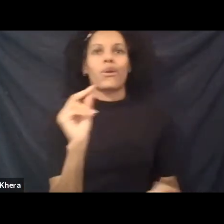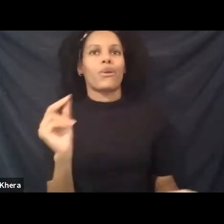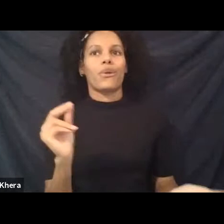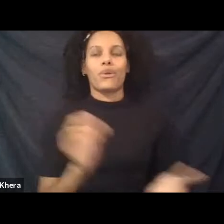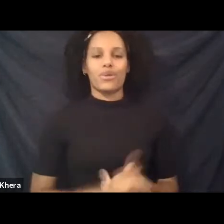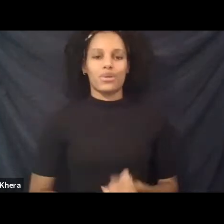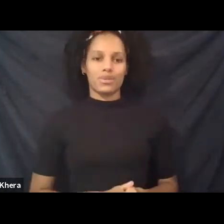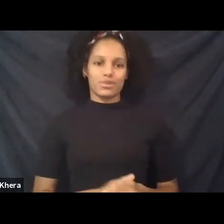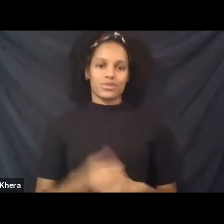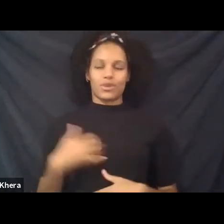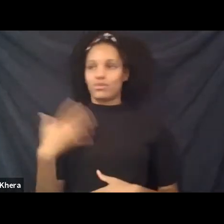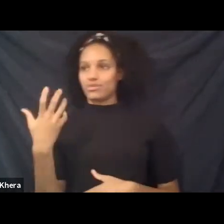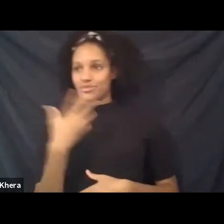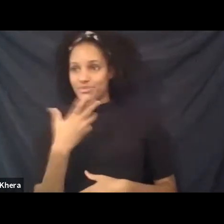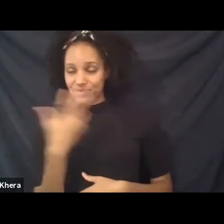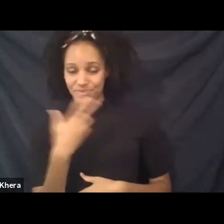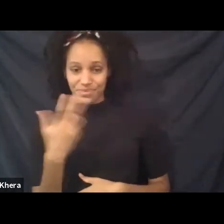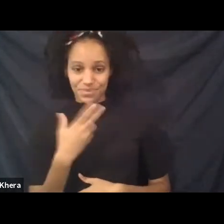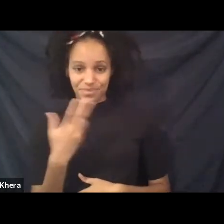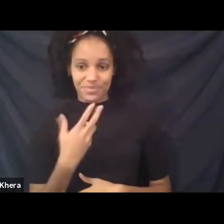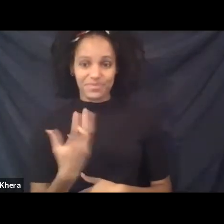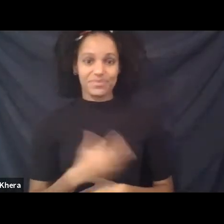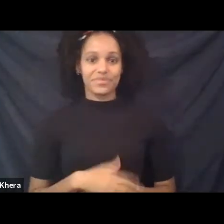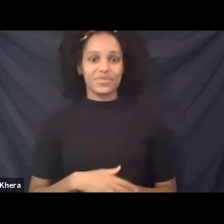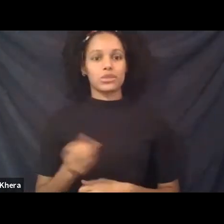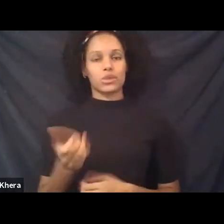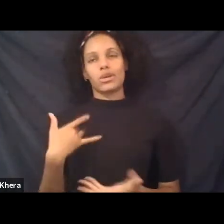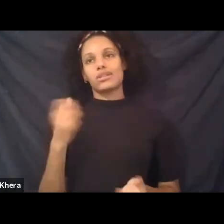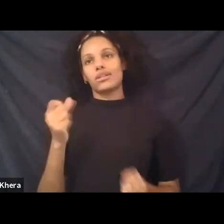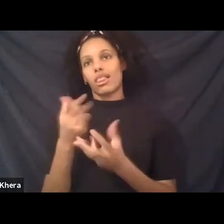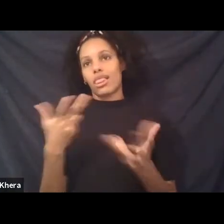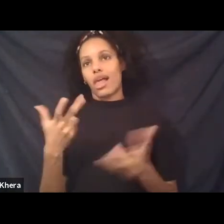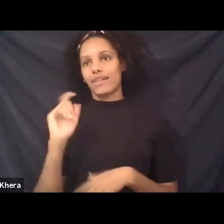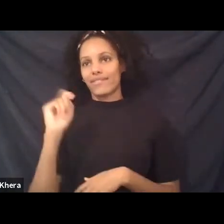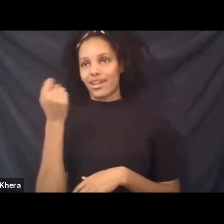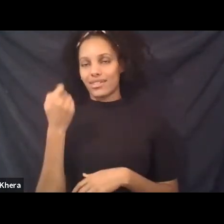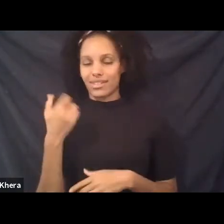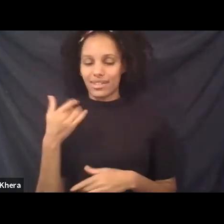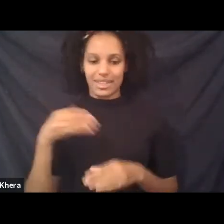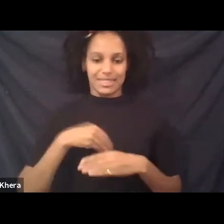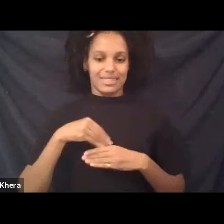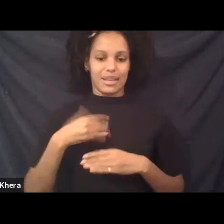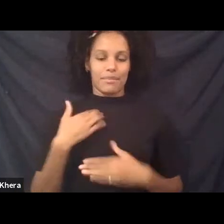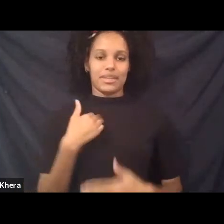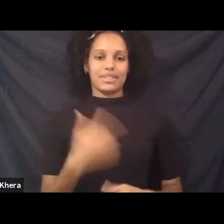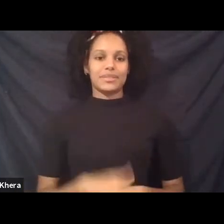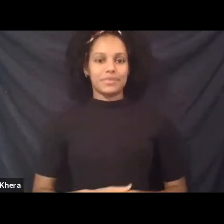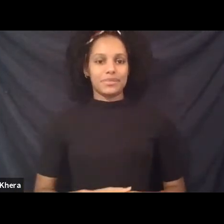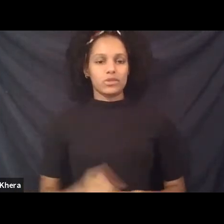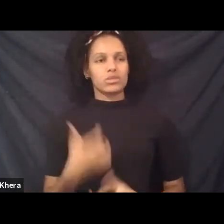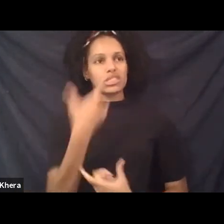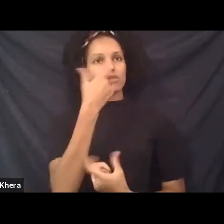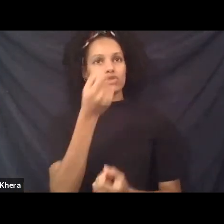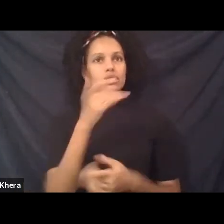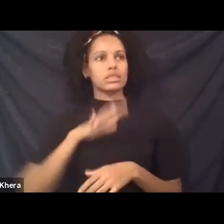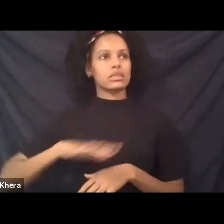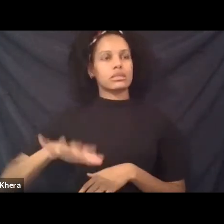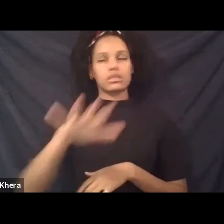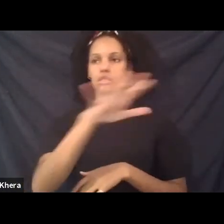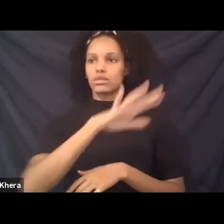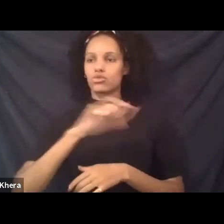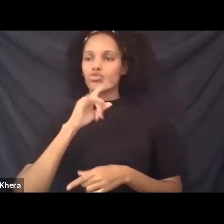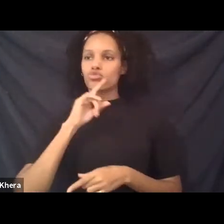Wow. Another Kenyan in me as well. So yeah, it's a, it's an interesting, interesting space to, to